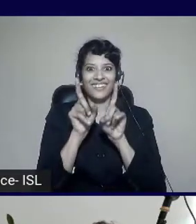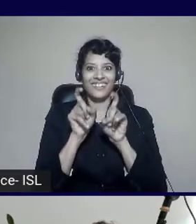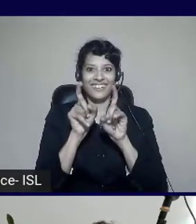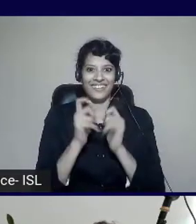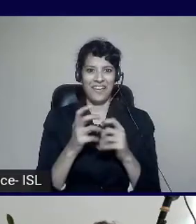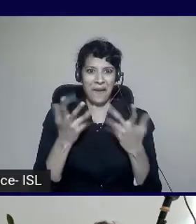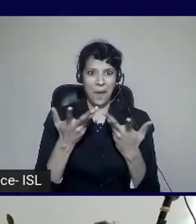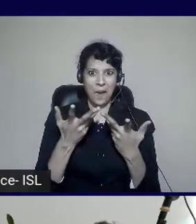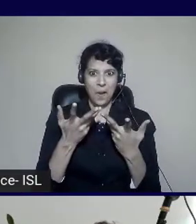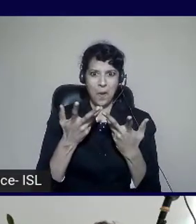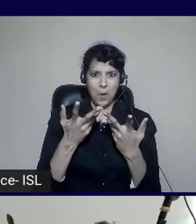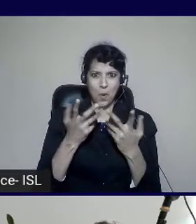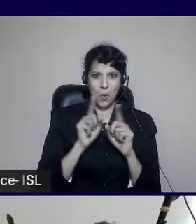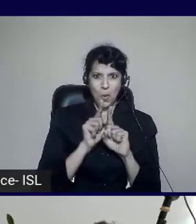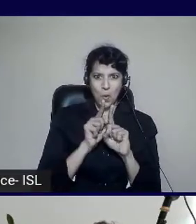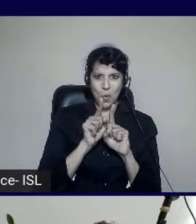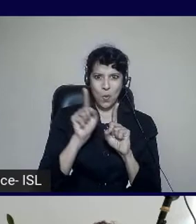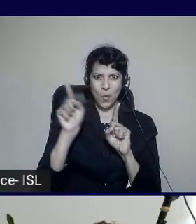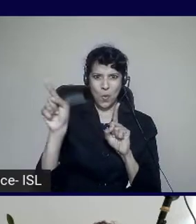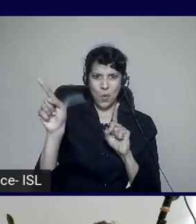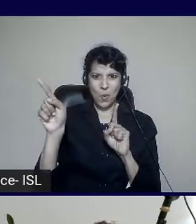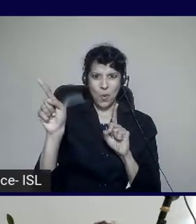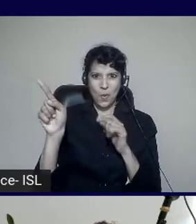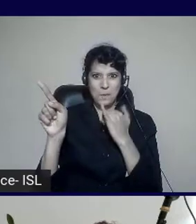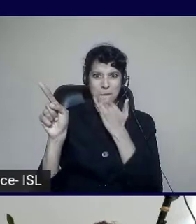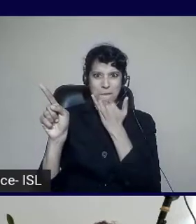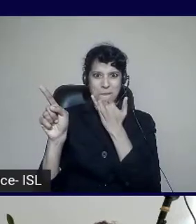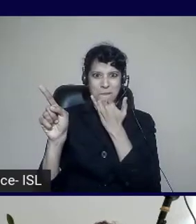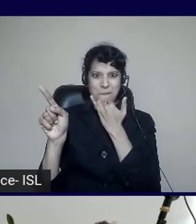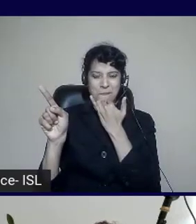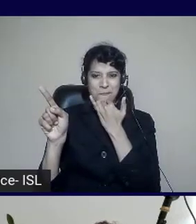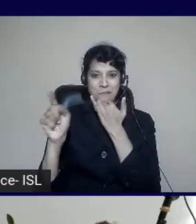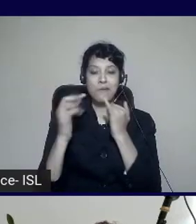see well. Tab stops are wrong. And maybe I'm using the incorrect color.